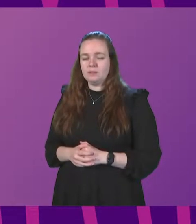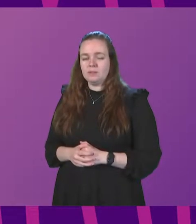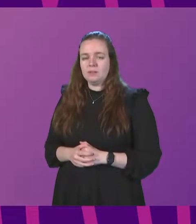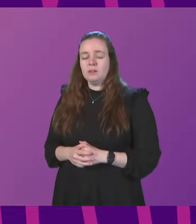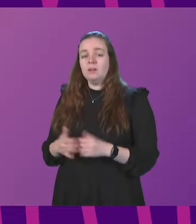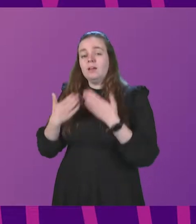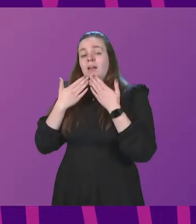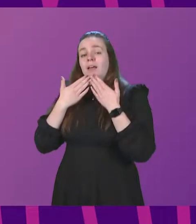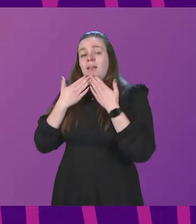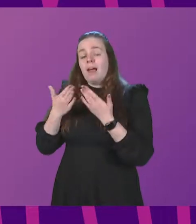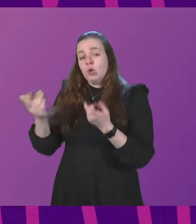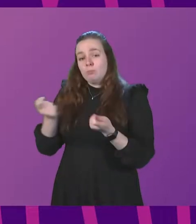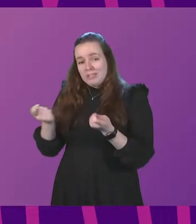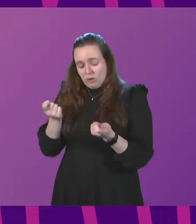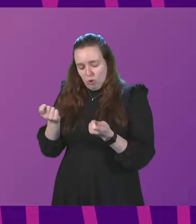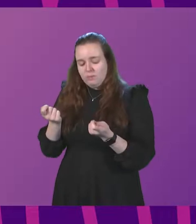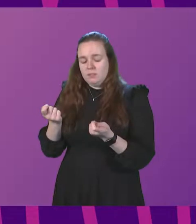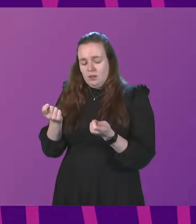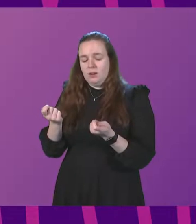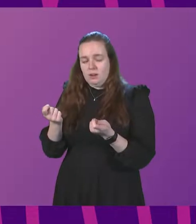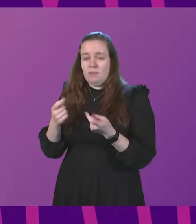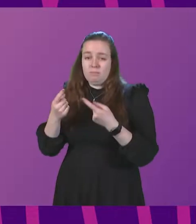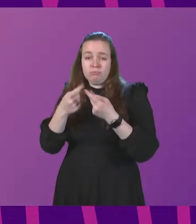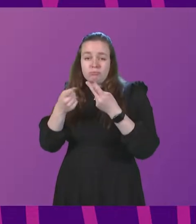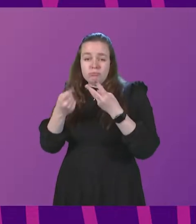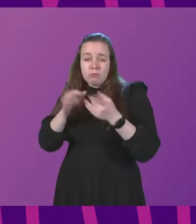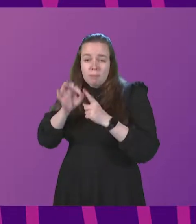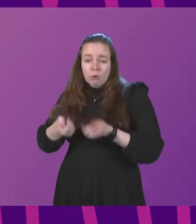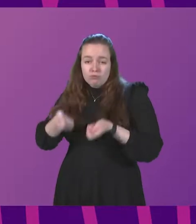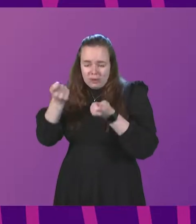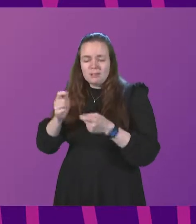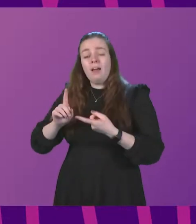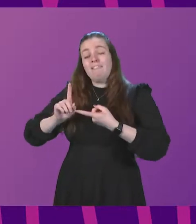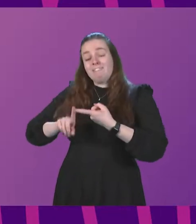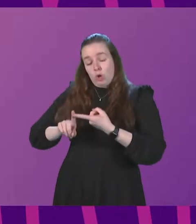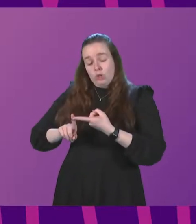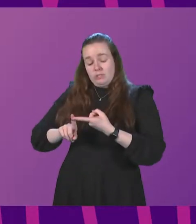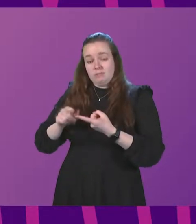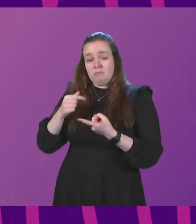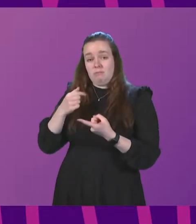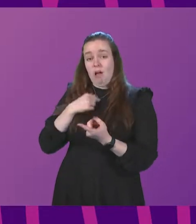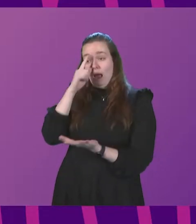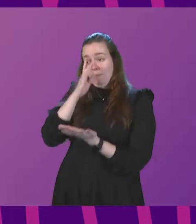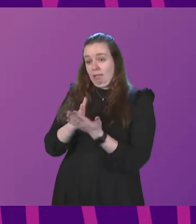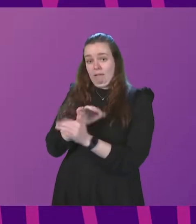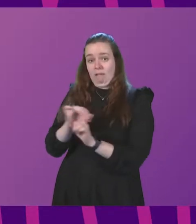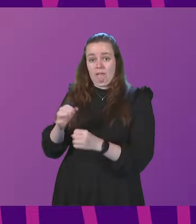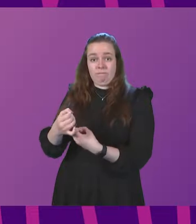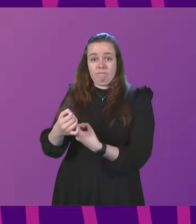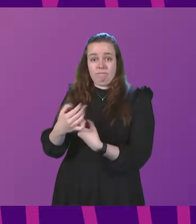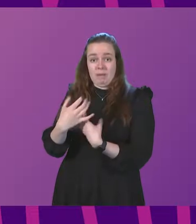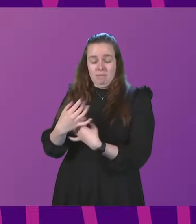Thank you, President Officer. In relation to the various points raised, firstly, I believe from the feedback I get